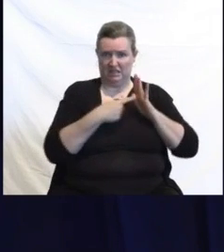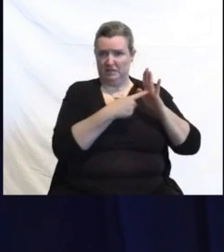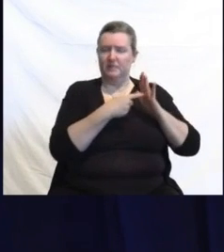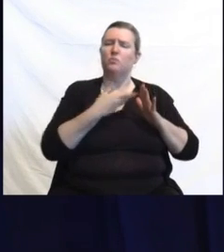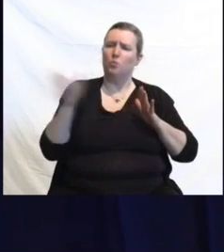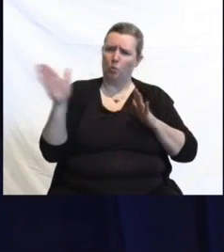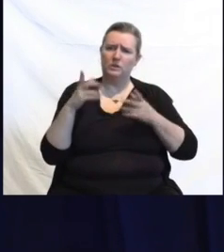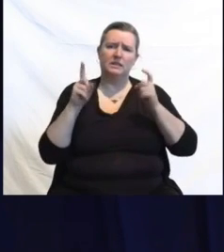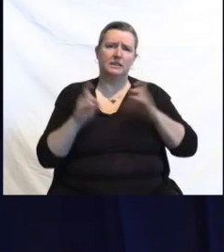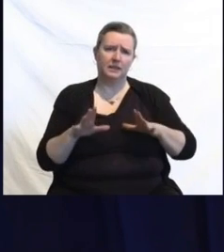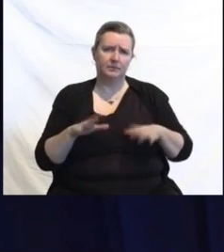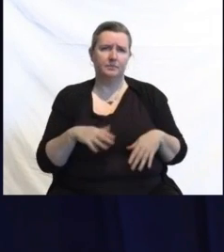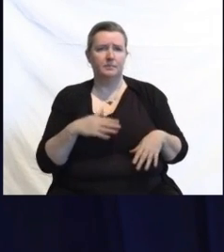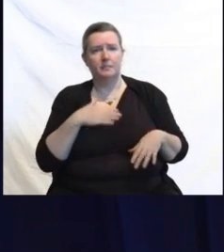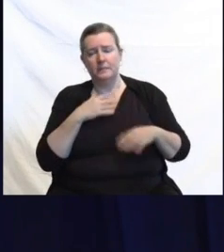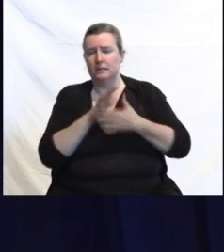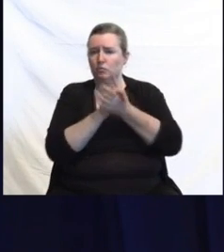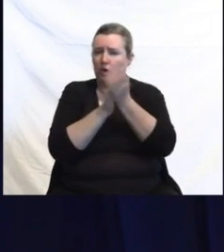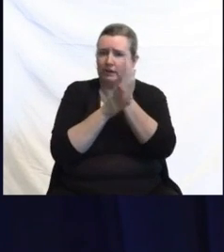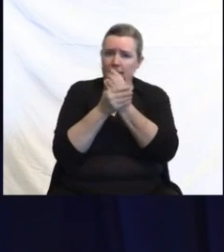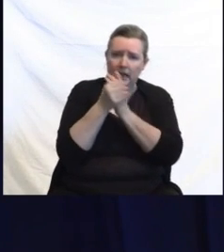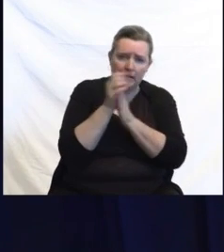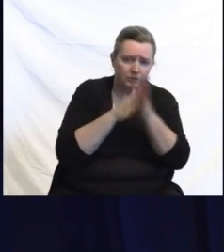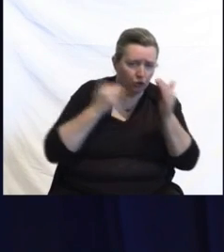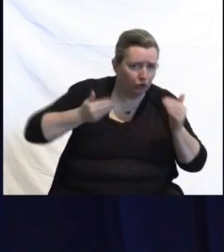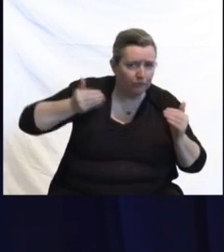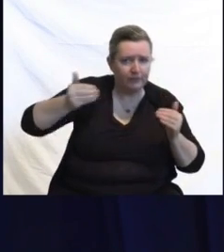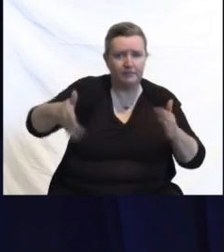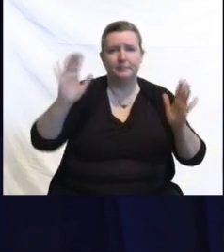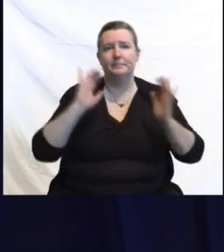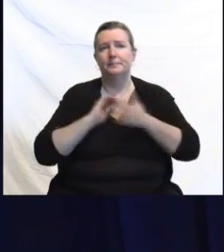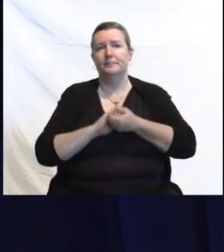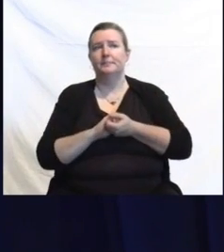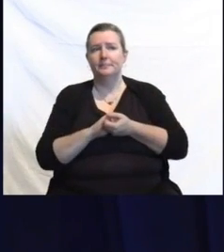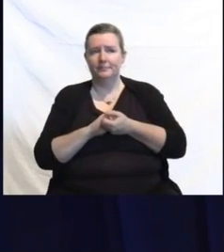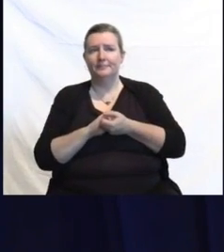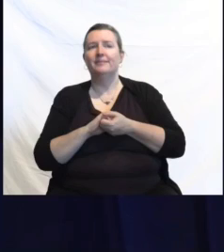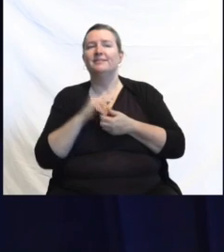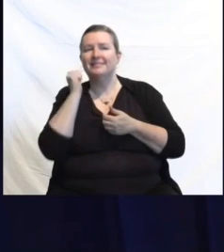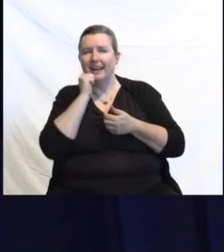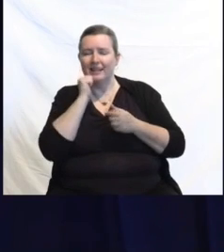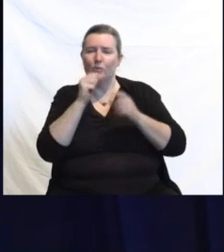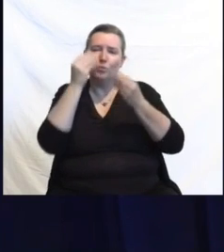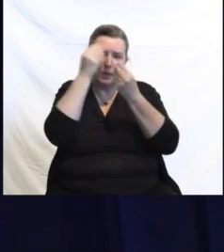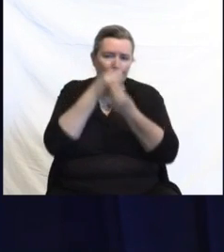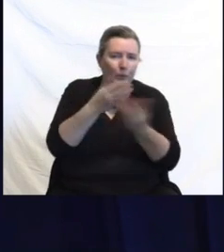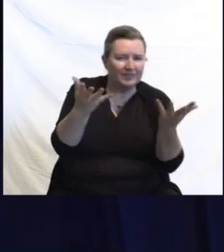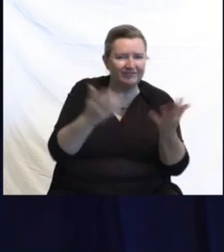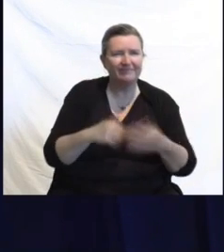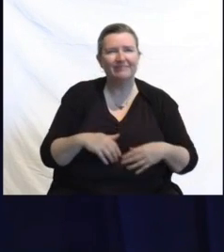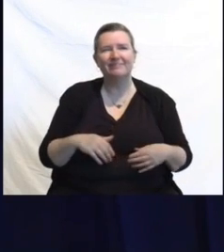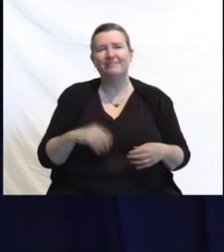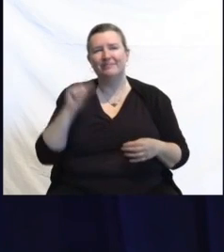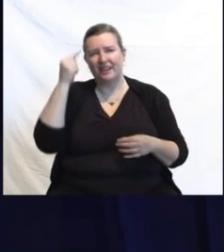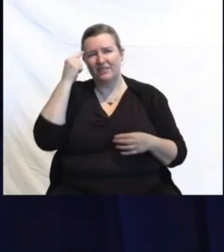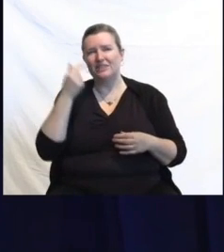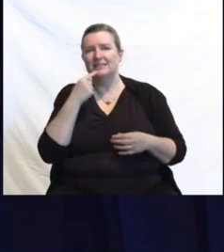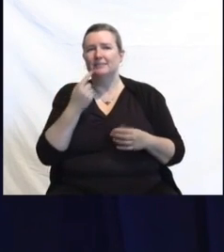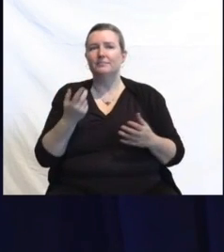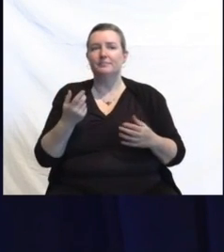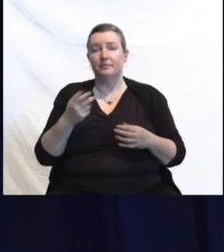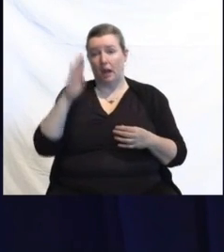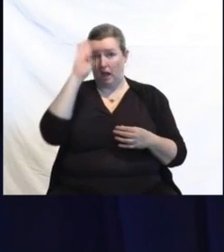washing your hands frequently. On to my daily report, as the governor shared, our hospitals report